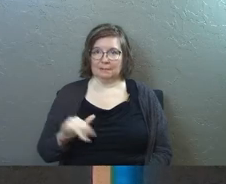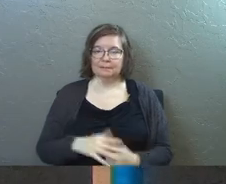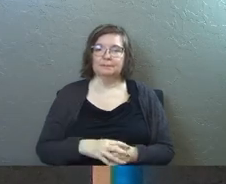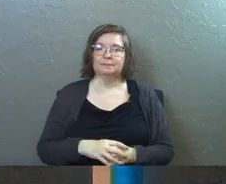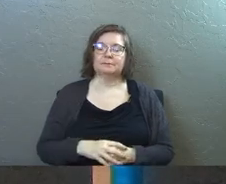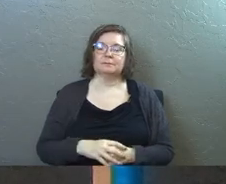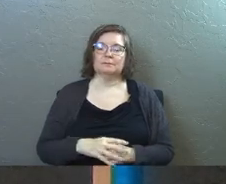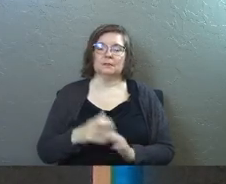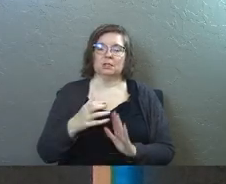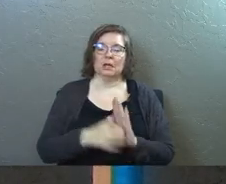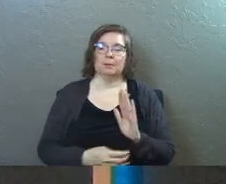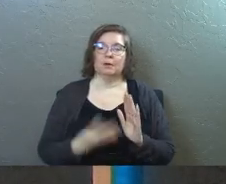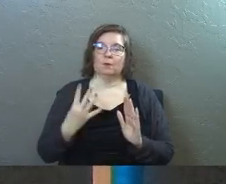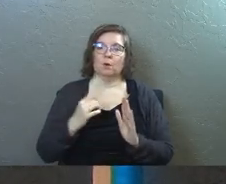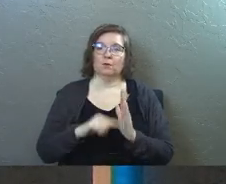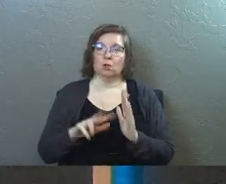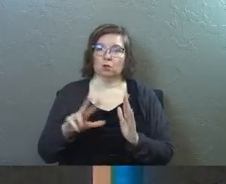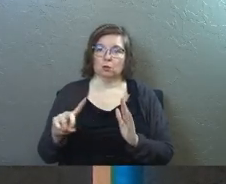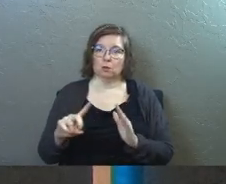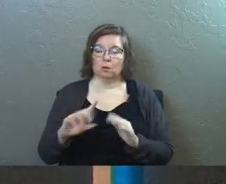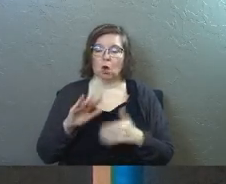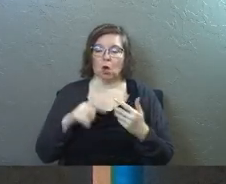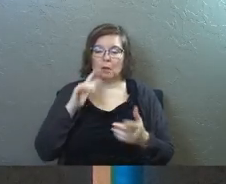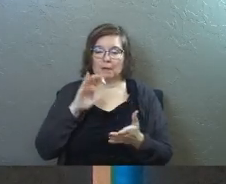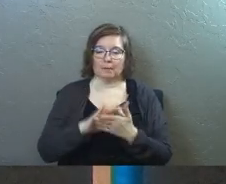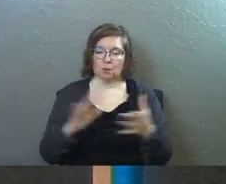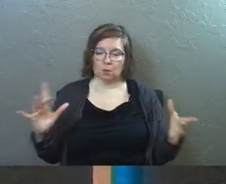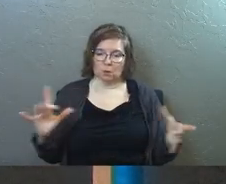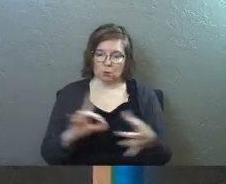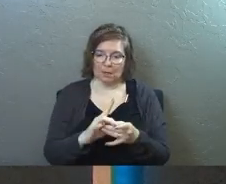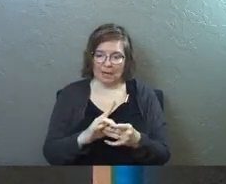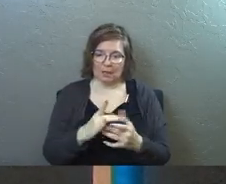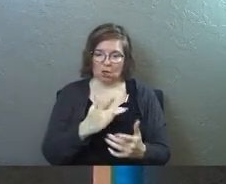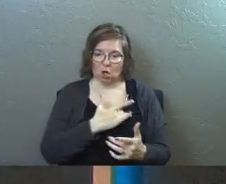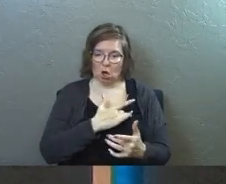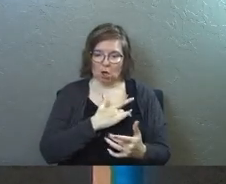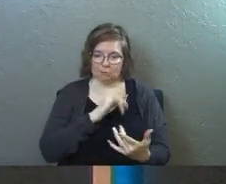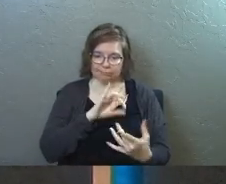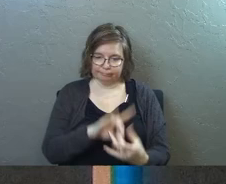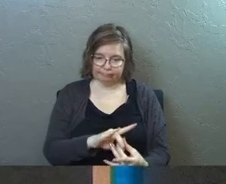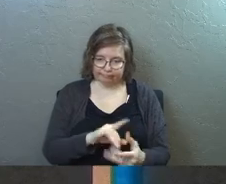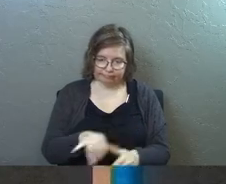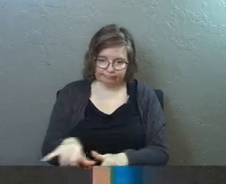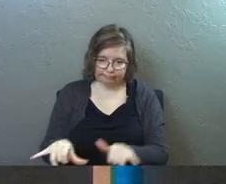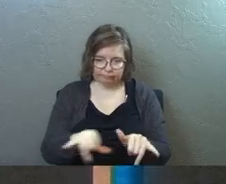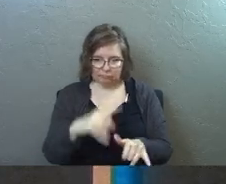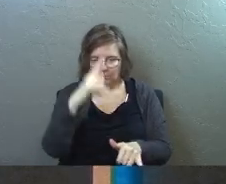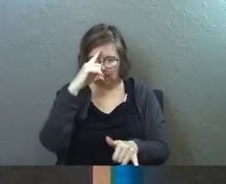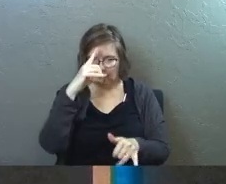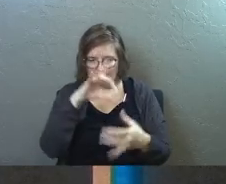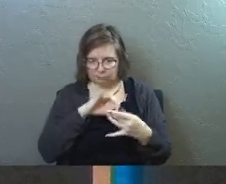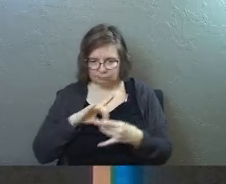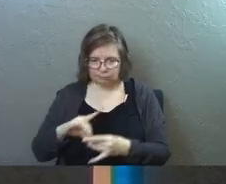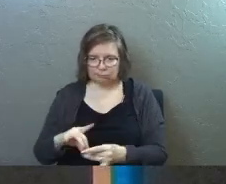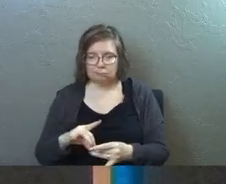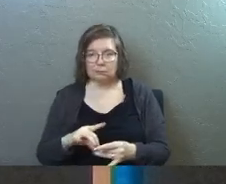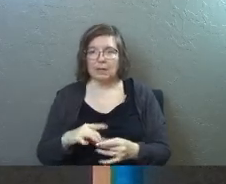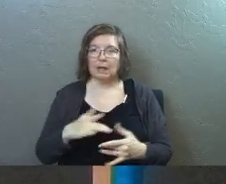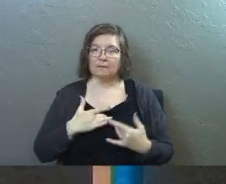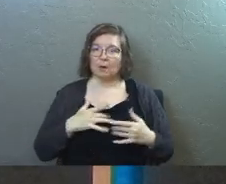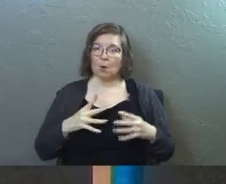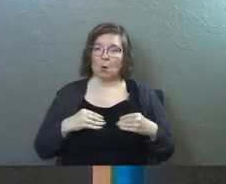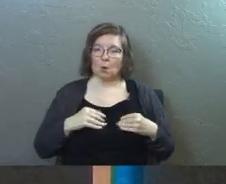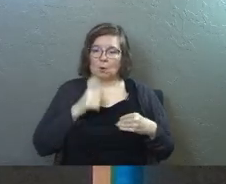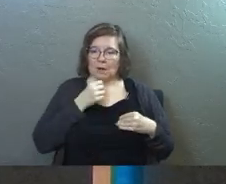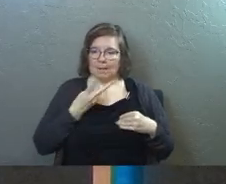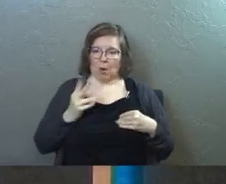Chapter 4, verse 32. And then all the believers were united in heart and mind. So this is jumping to chapter 4. And they felt that what they owned